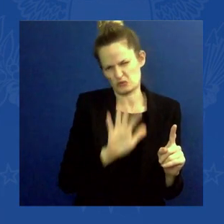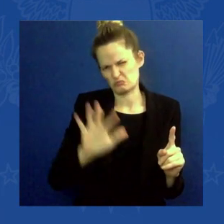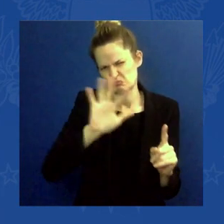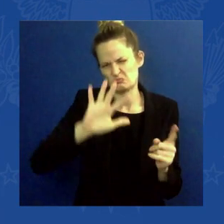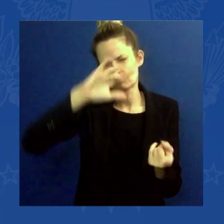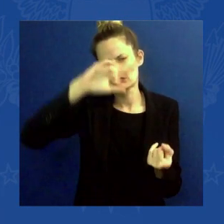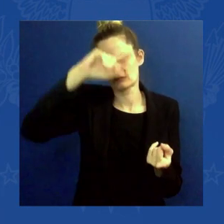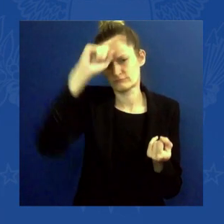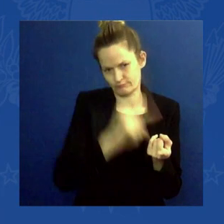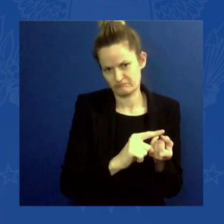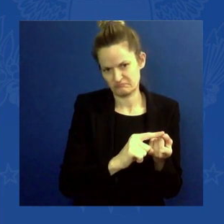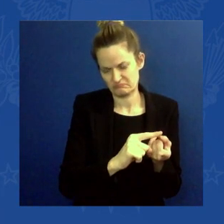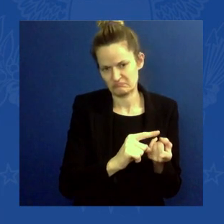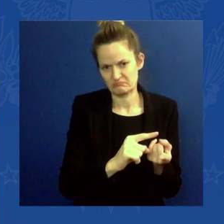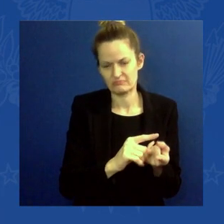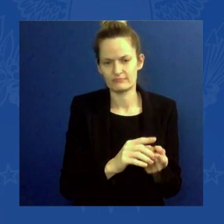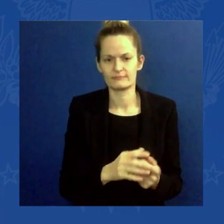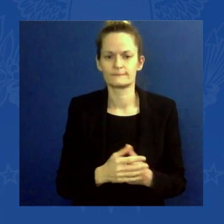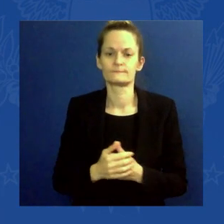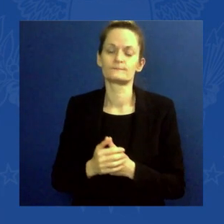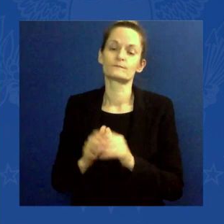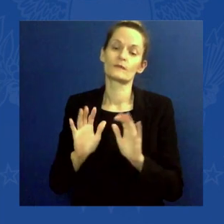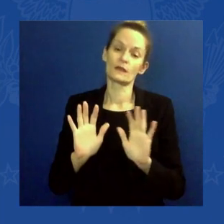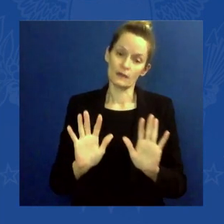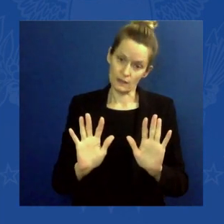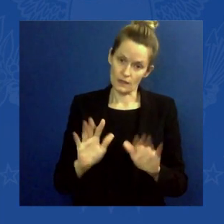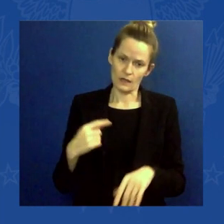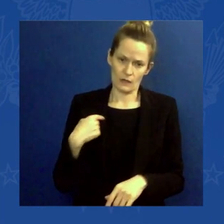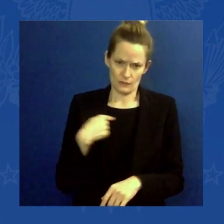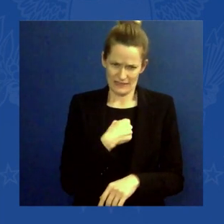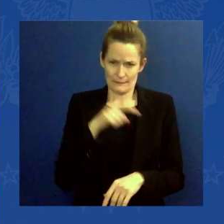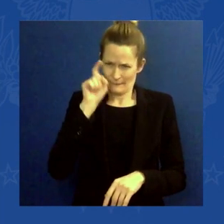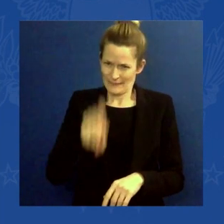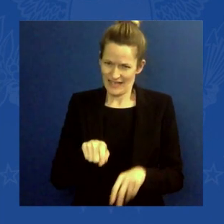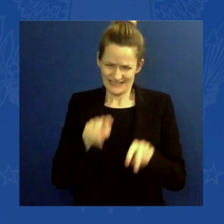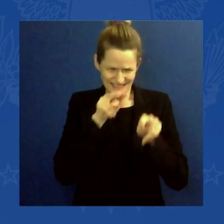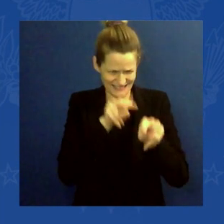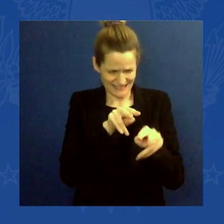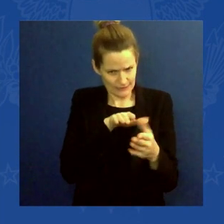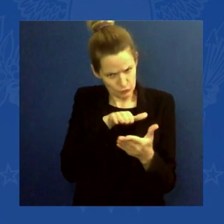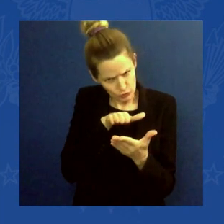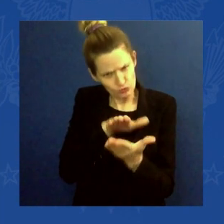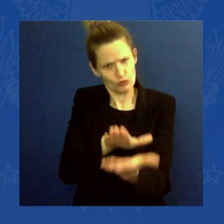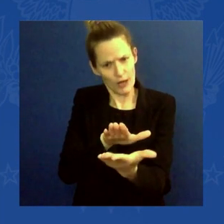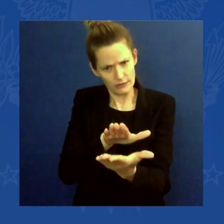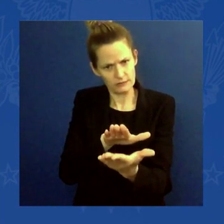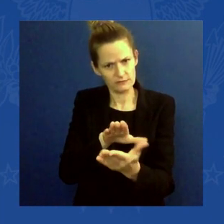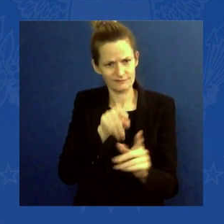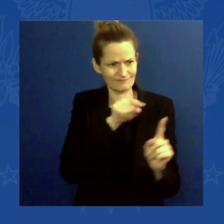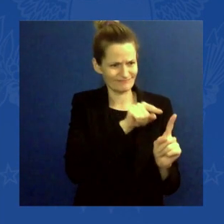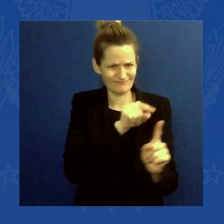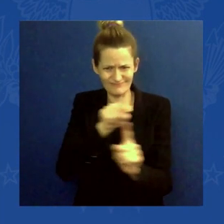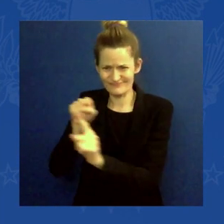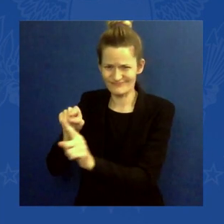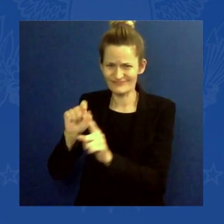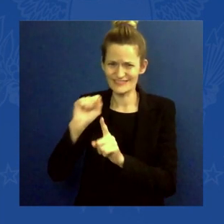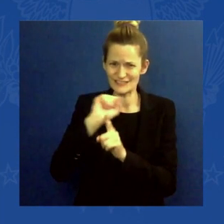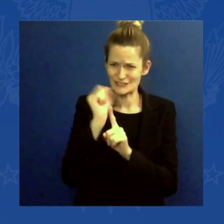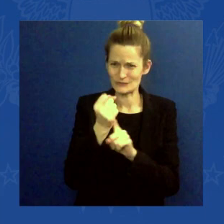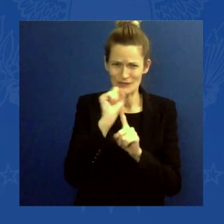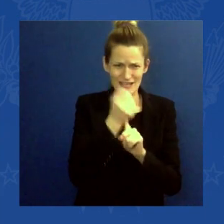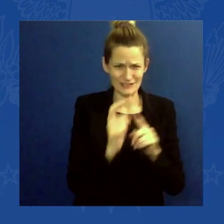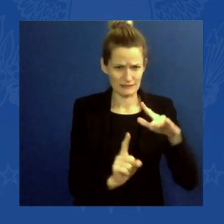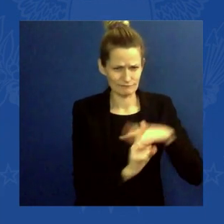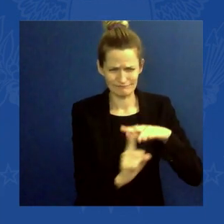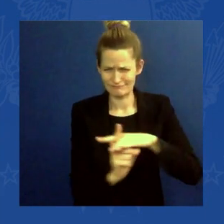address these smash-mouth realities and to lead the conversation anew in this country to radically change the way we produce and consume energy